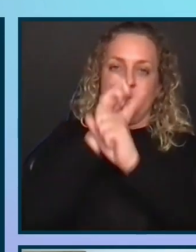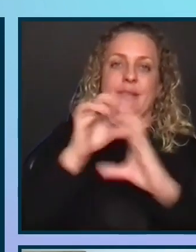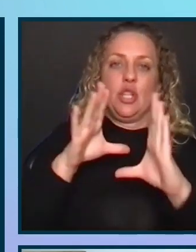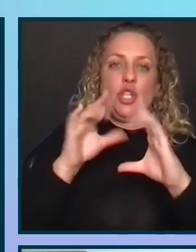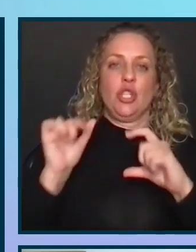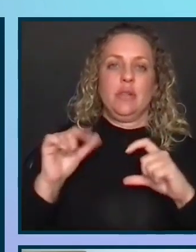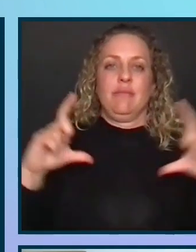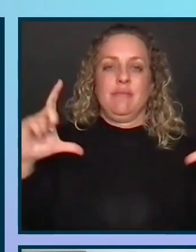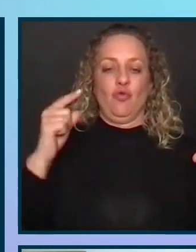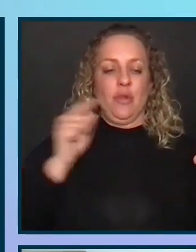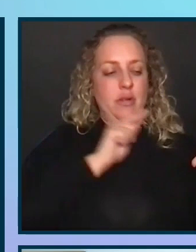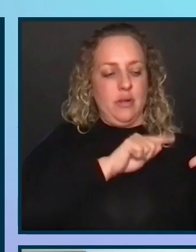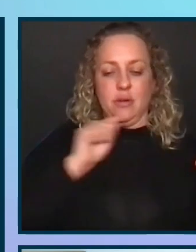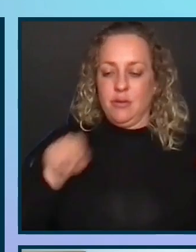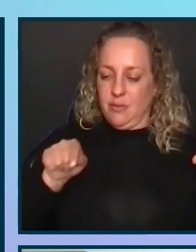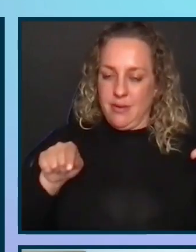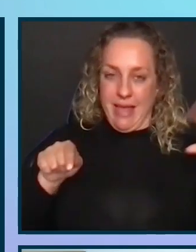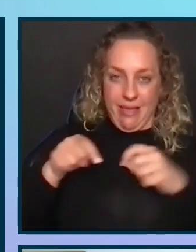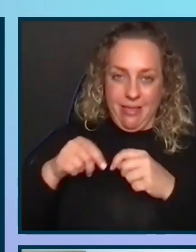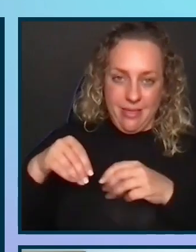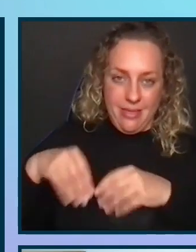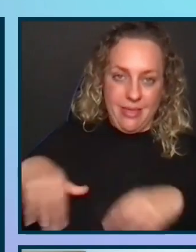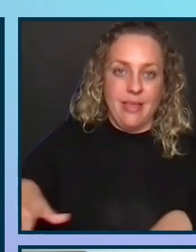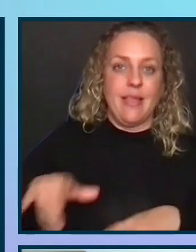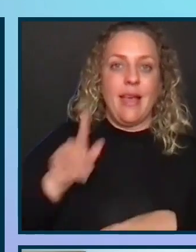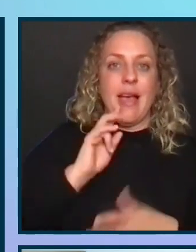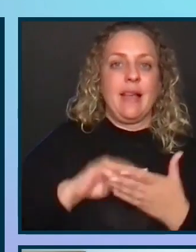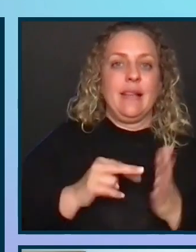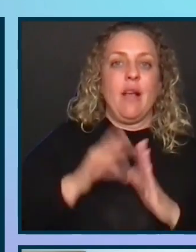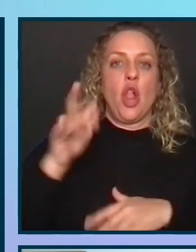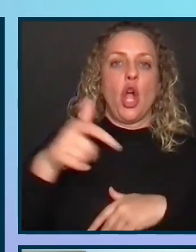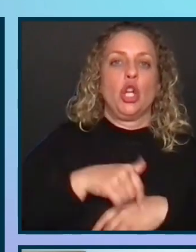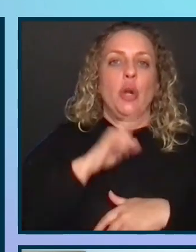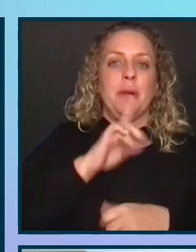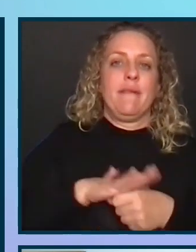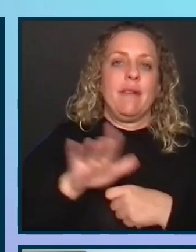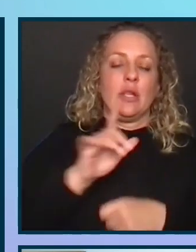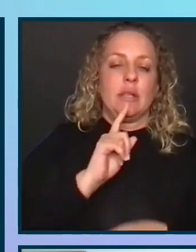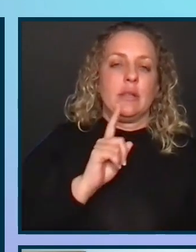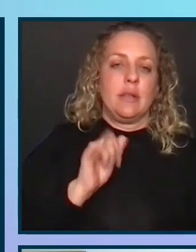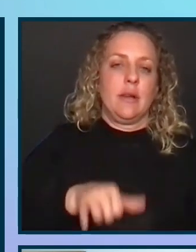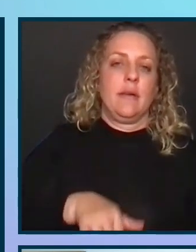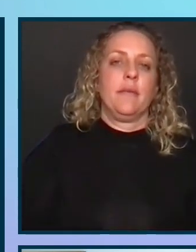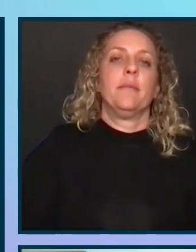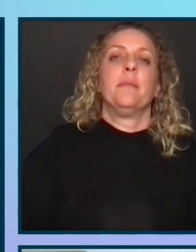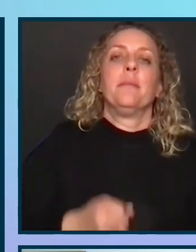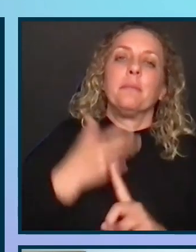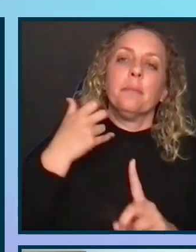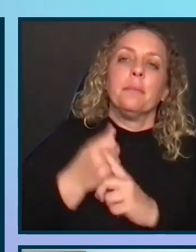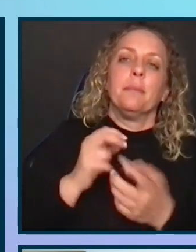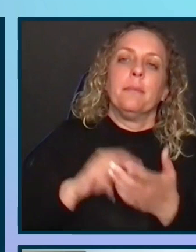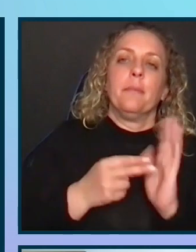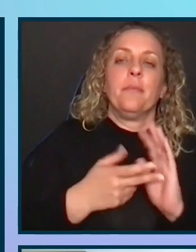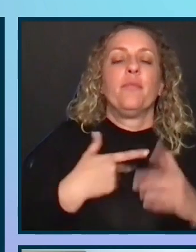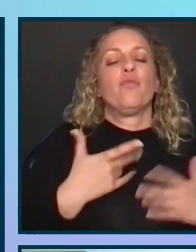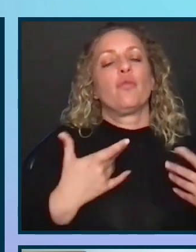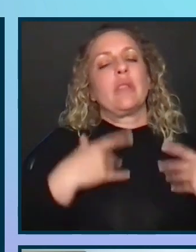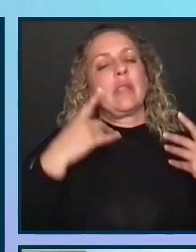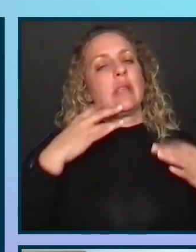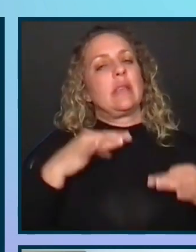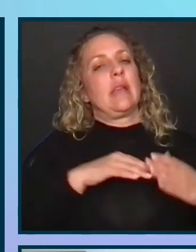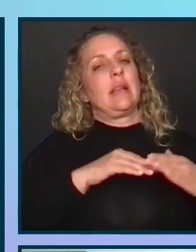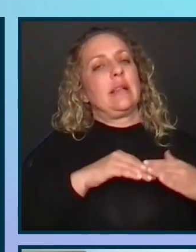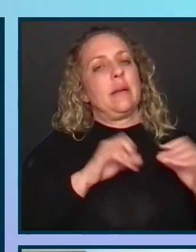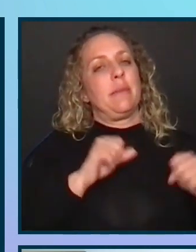long-term success and also defines what their commitments are. So let's say I decided that accessibility